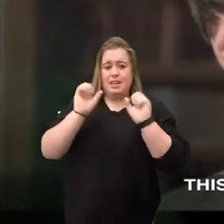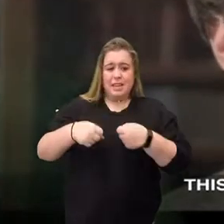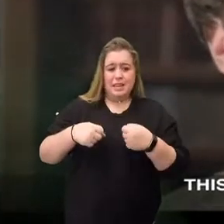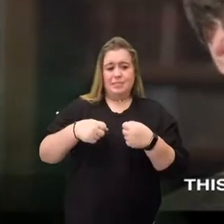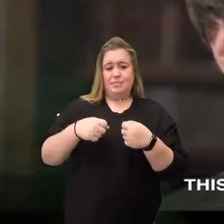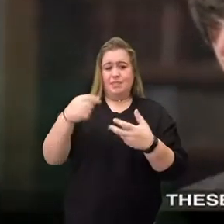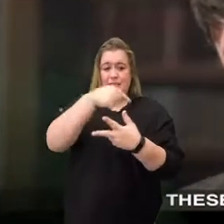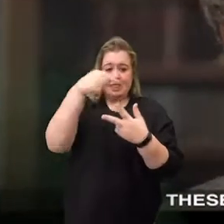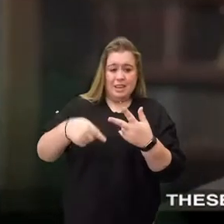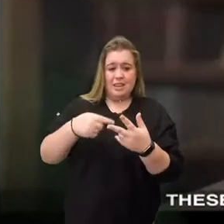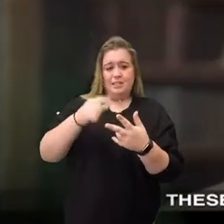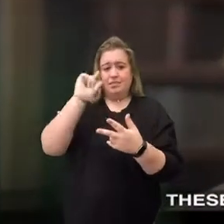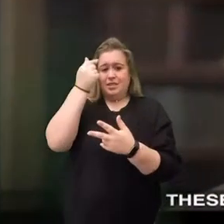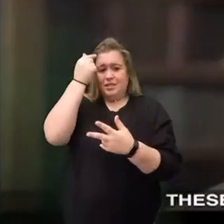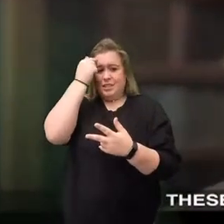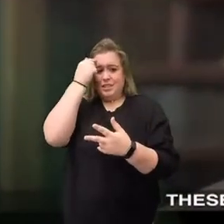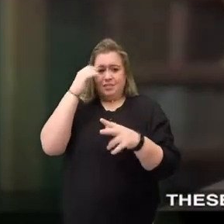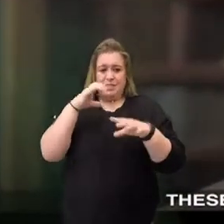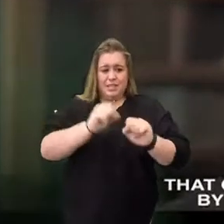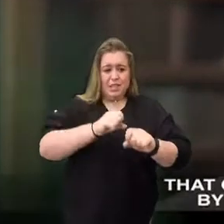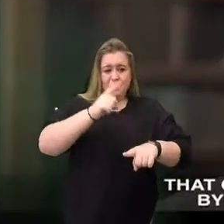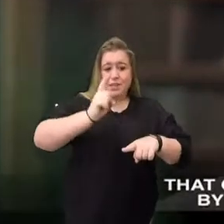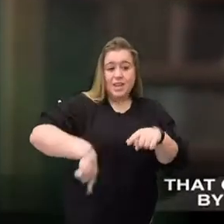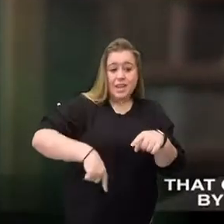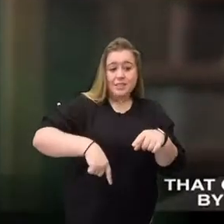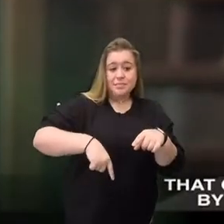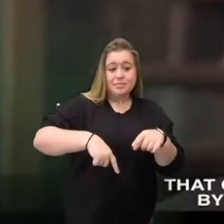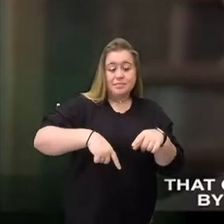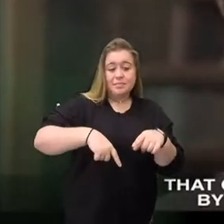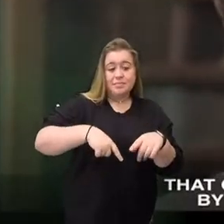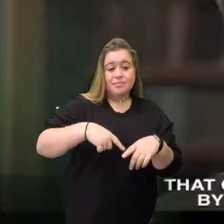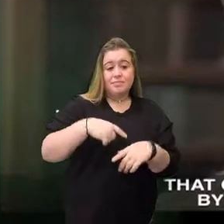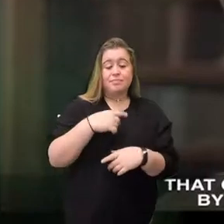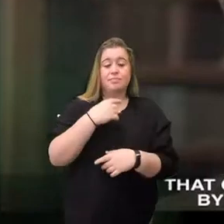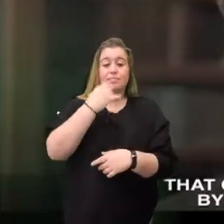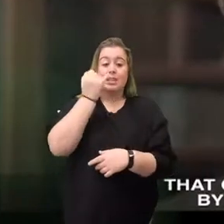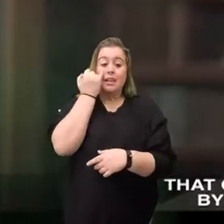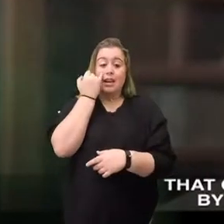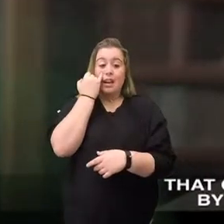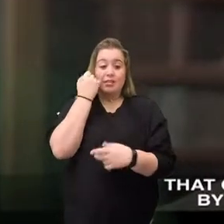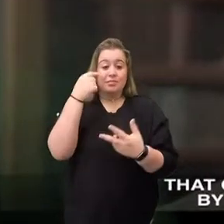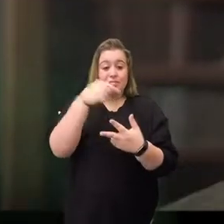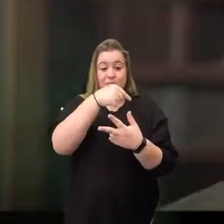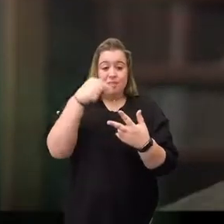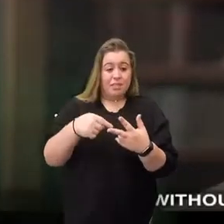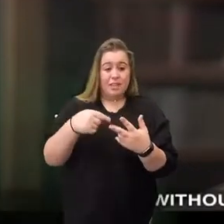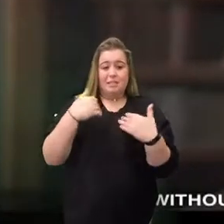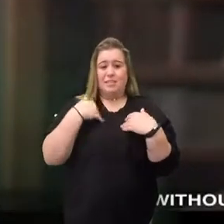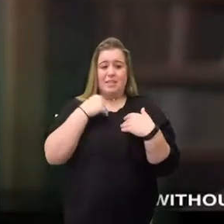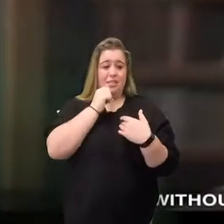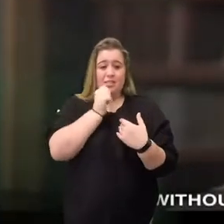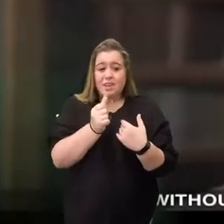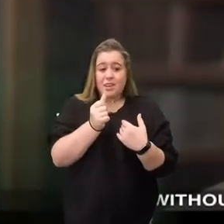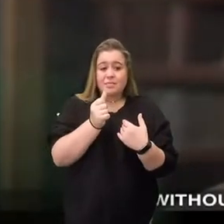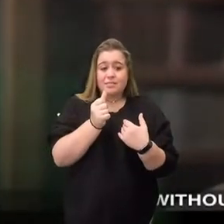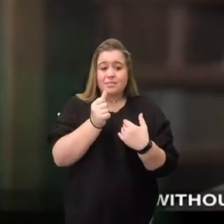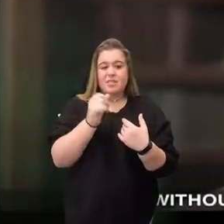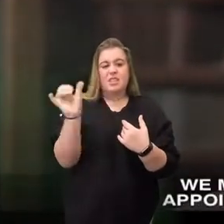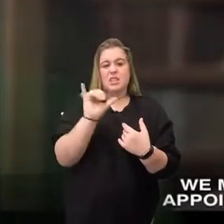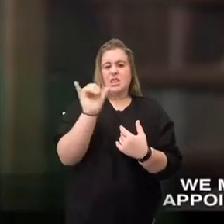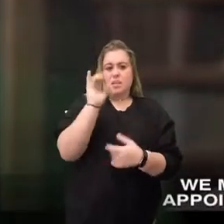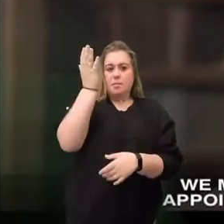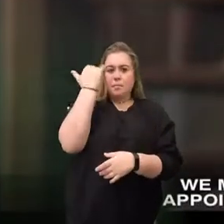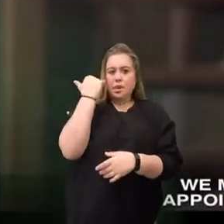stuff of liberty, these inalienable rights that cannot be touched by any government. Without these guarantees,